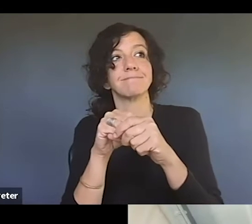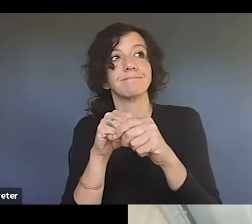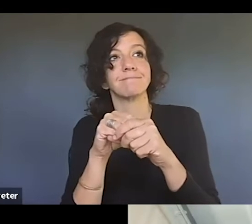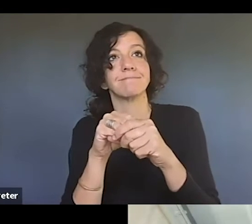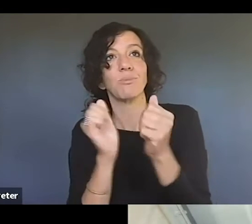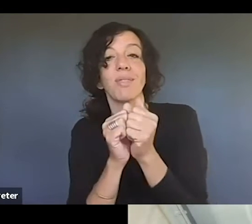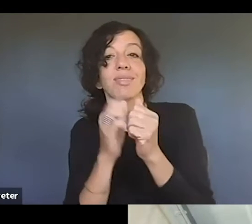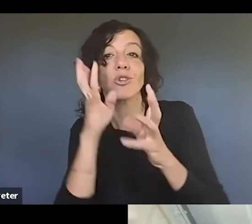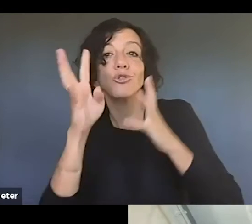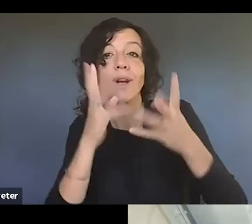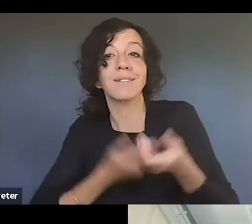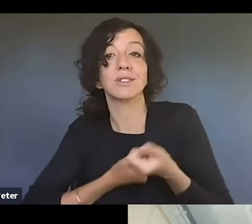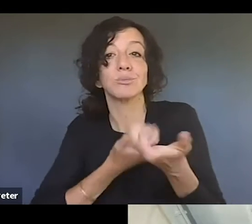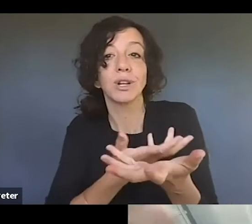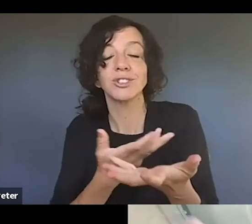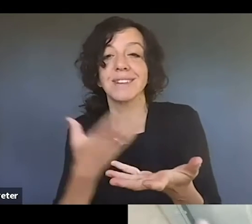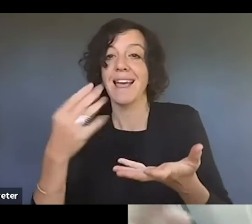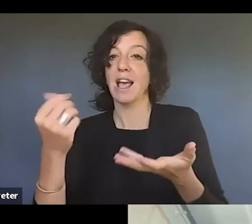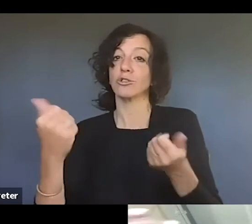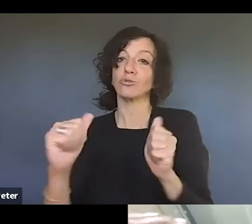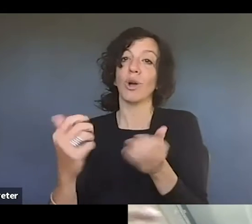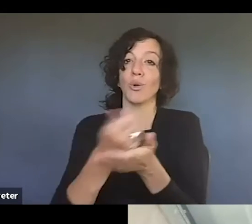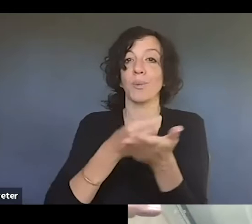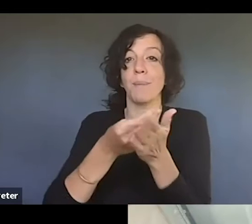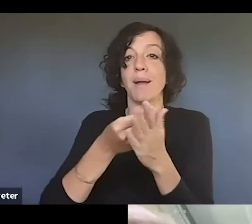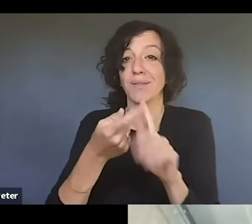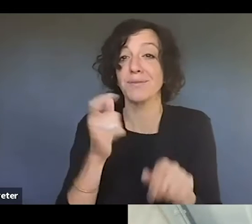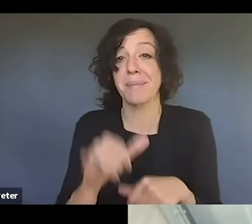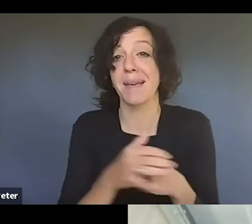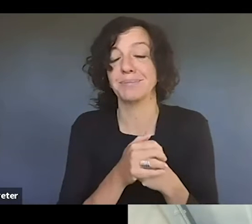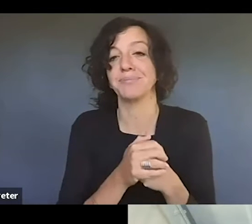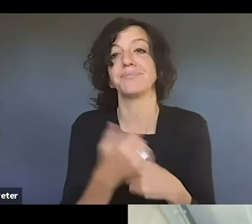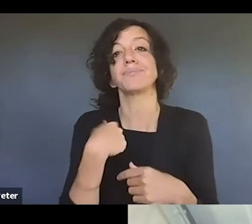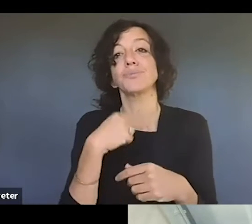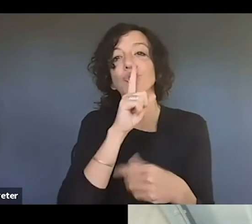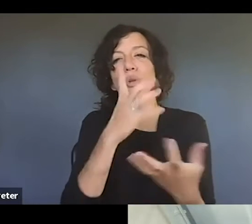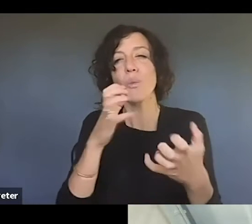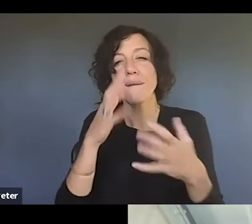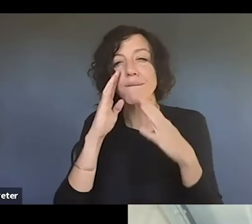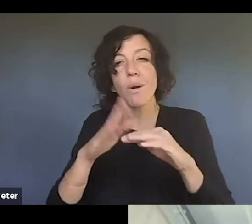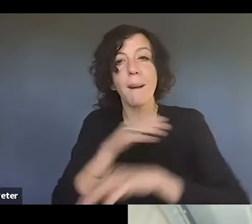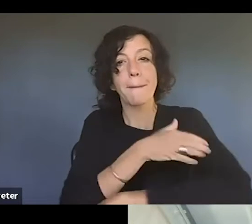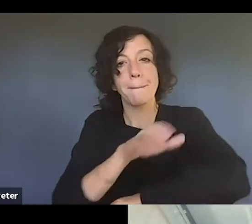and monetizing it. And so we just really wanted to focus on empowering that community.